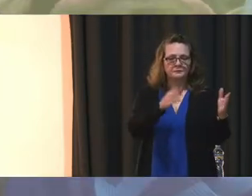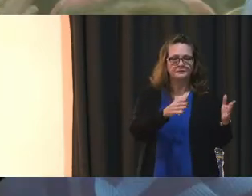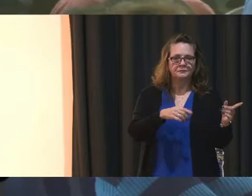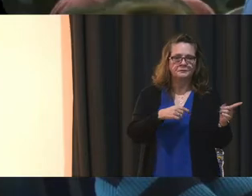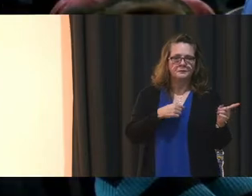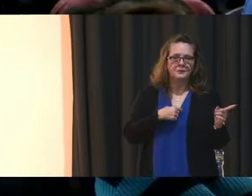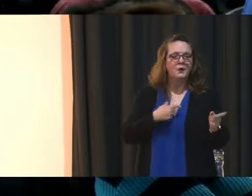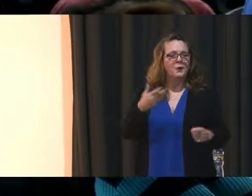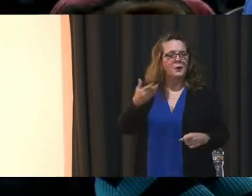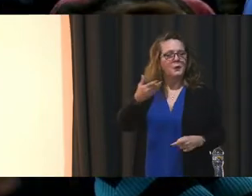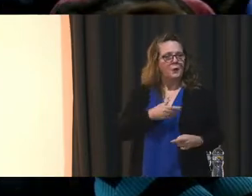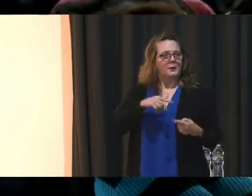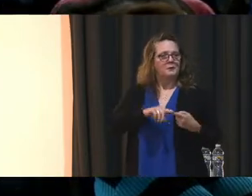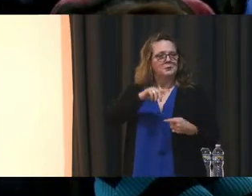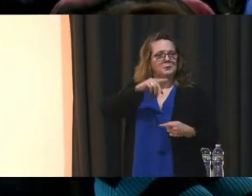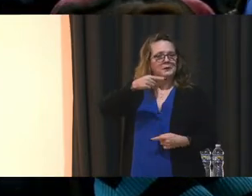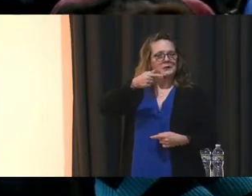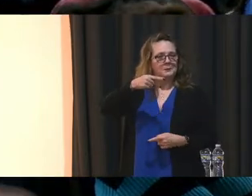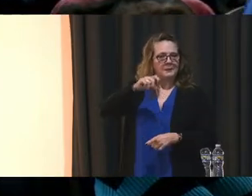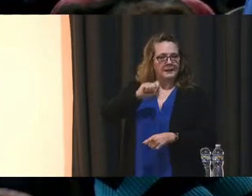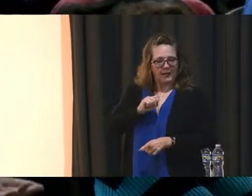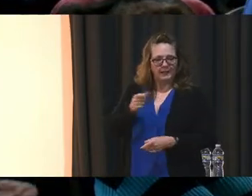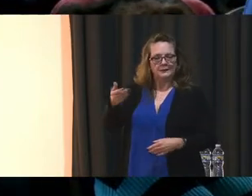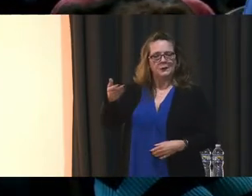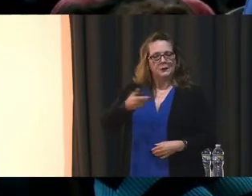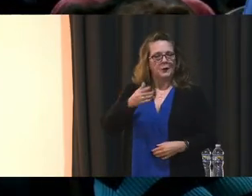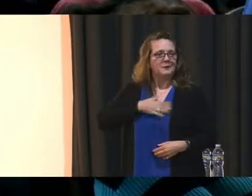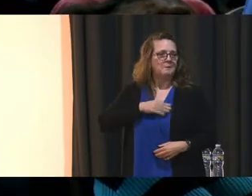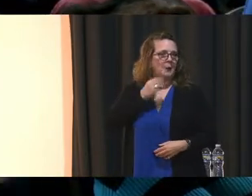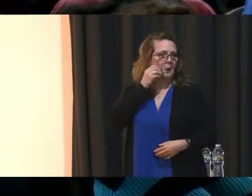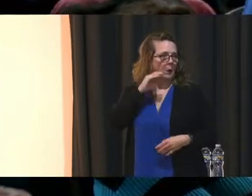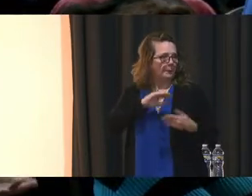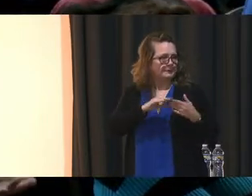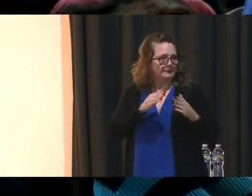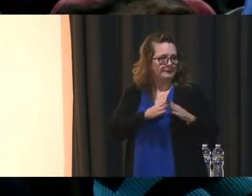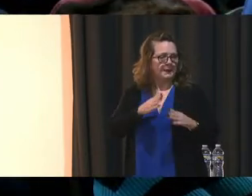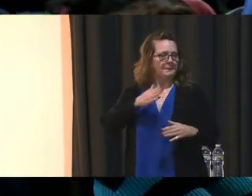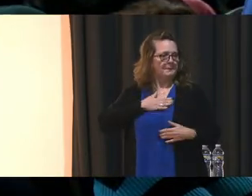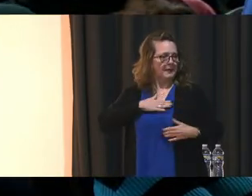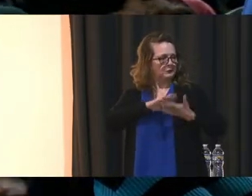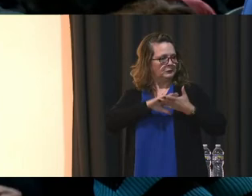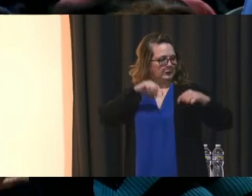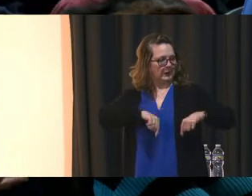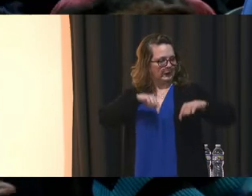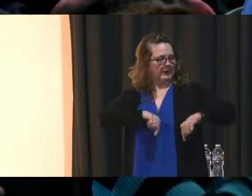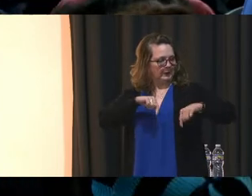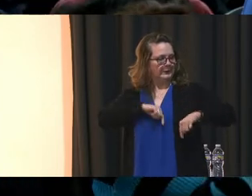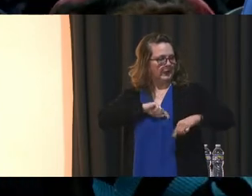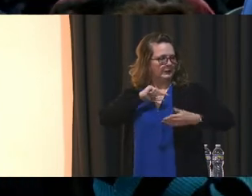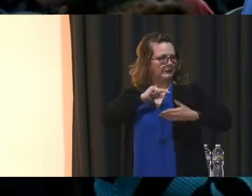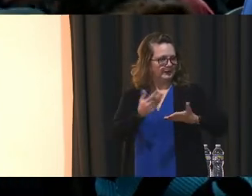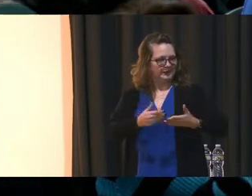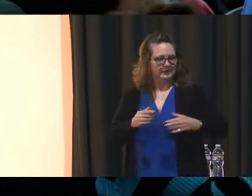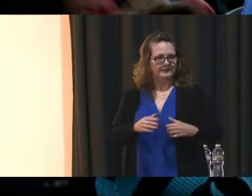House, welcome to Prince George's County. Welcome to my hometown, my alma mater, which my alma mater